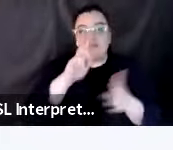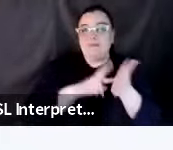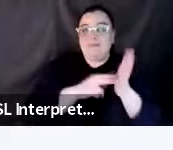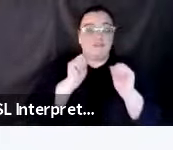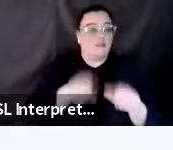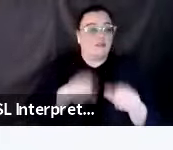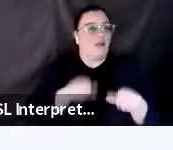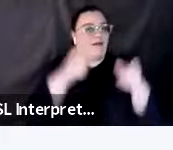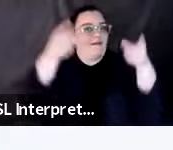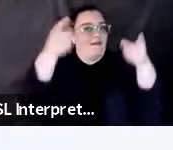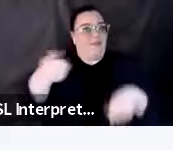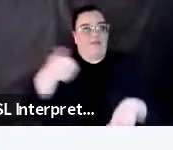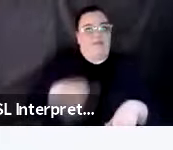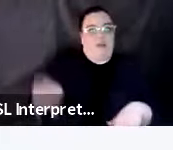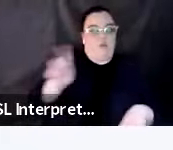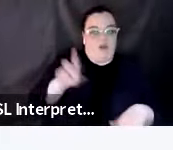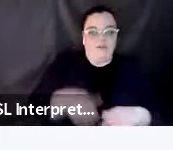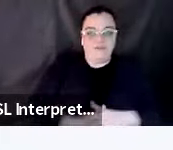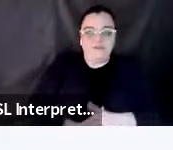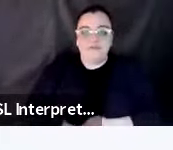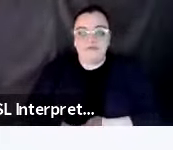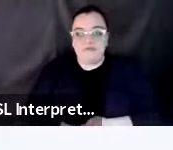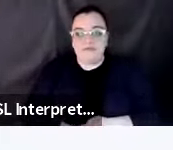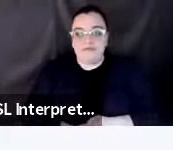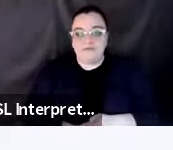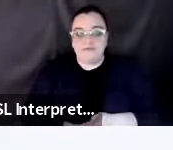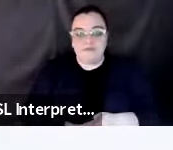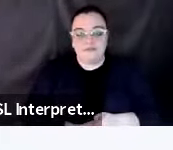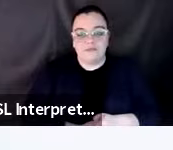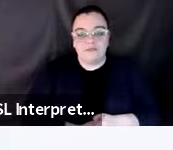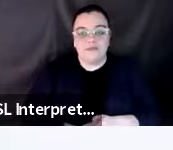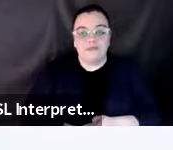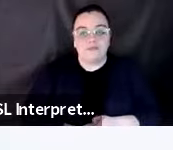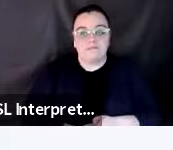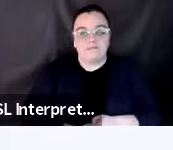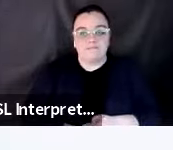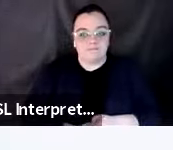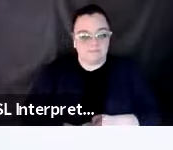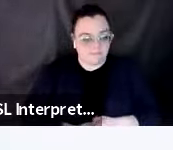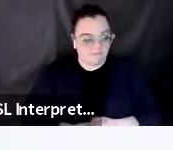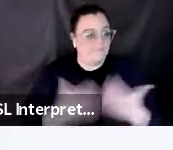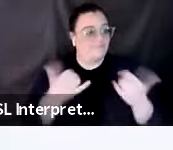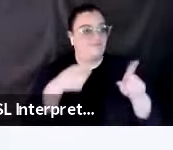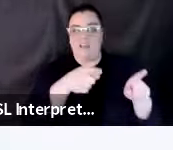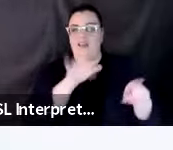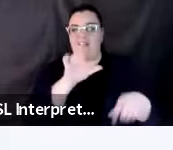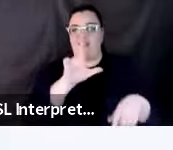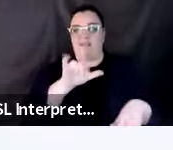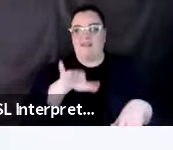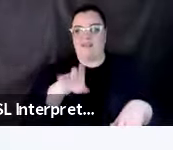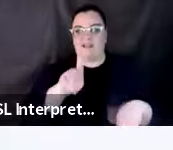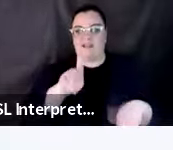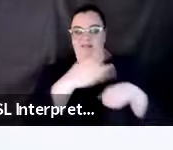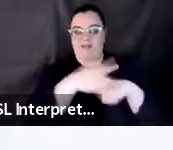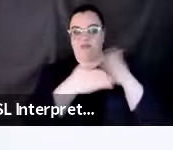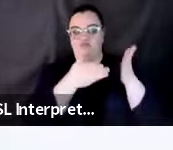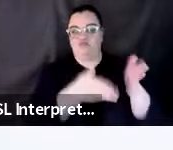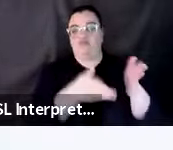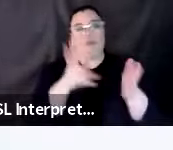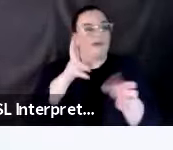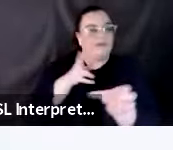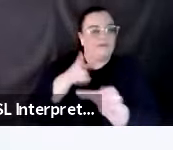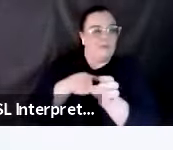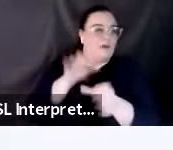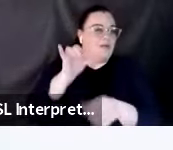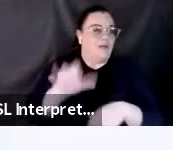anywhere. OK, so if you go to that link, you can sign up to join that as